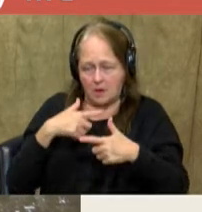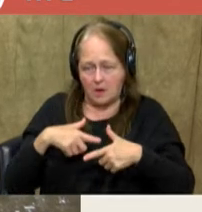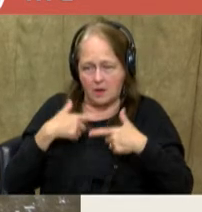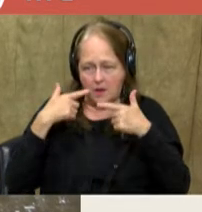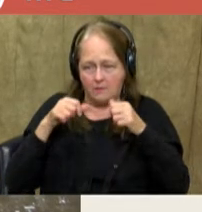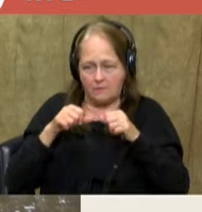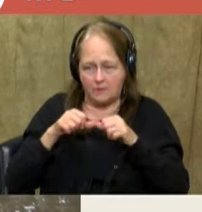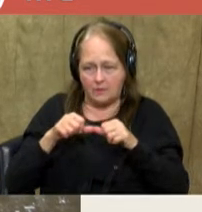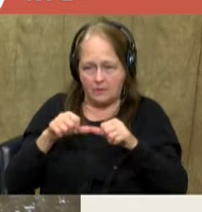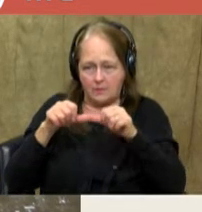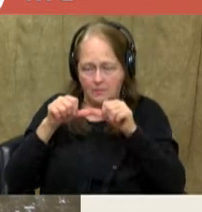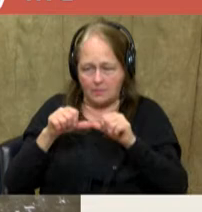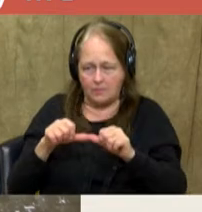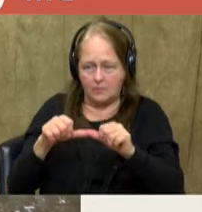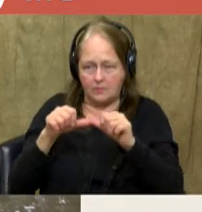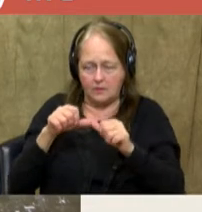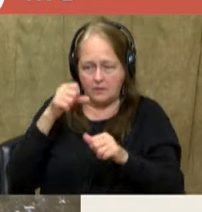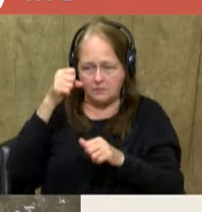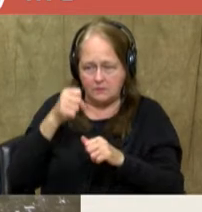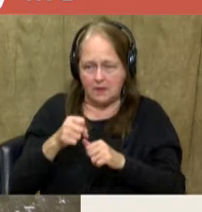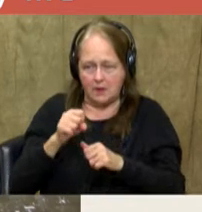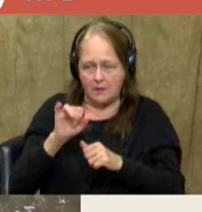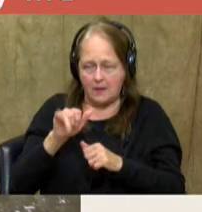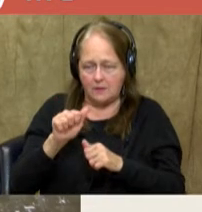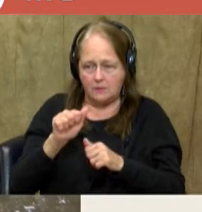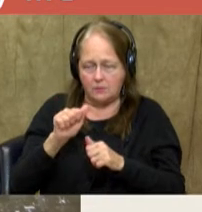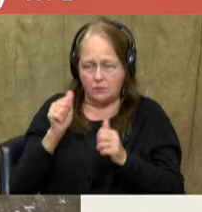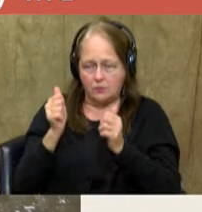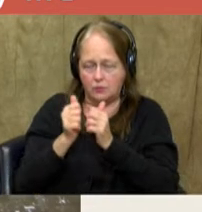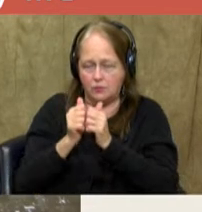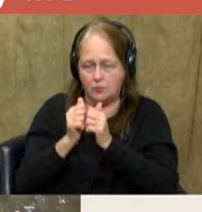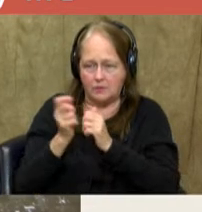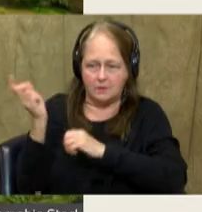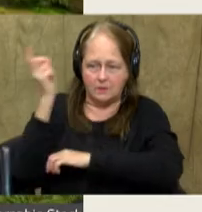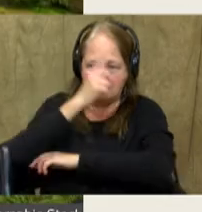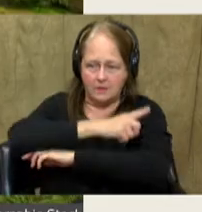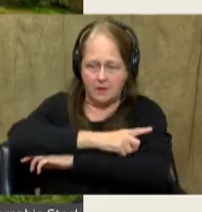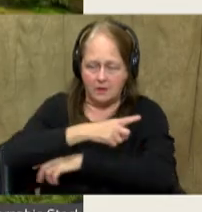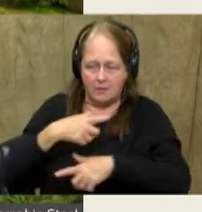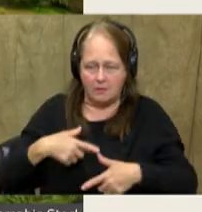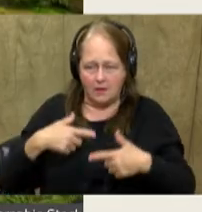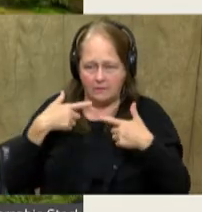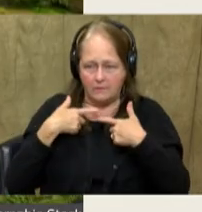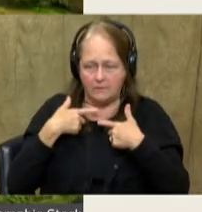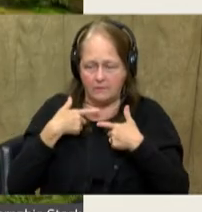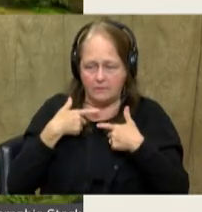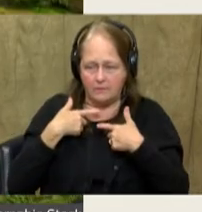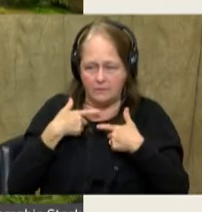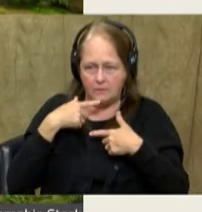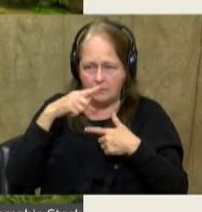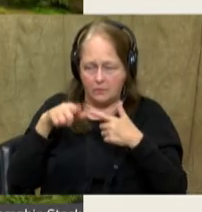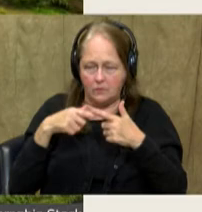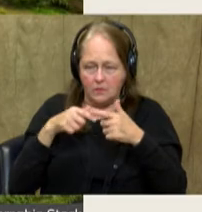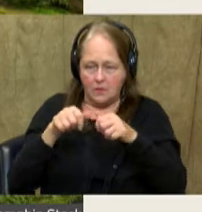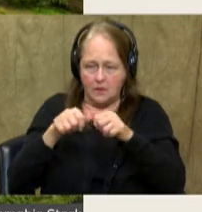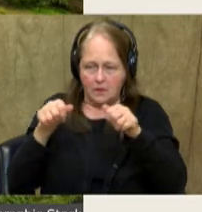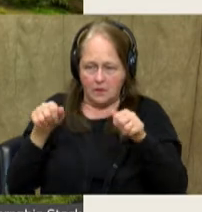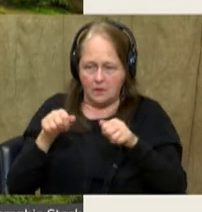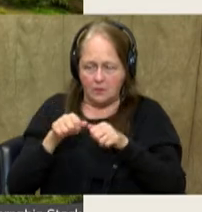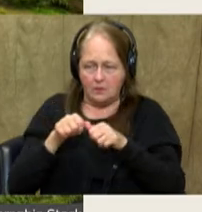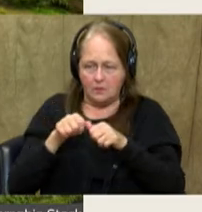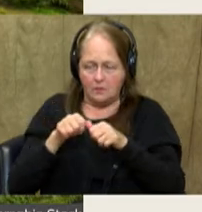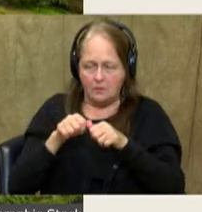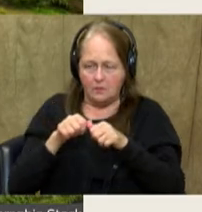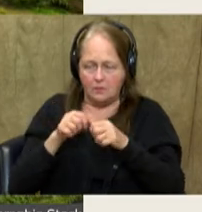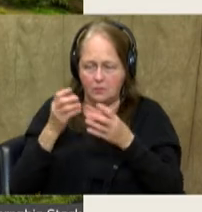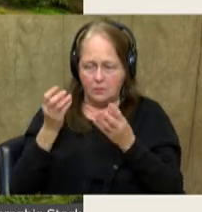continues to go on in South Asia, and it's incorporated into their daily life. And this is what an area looks like